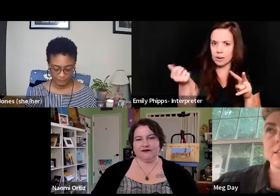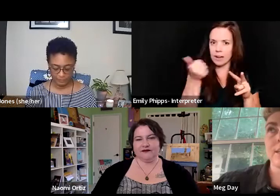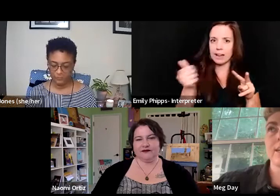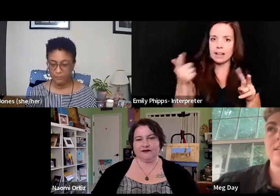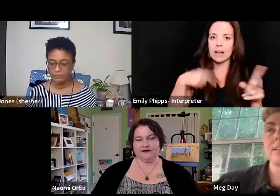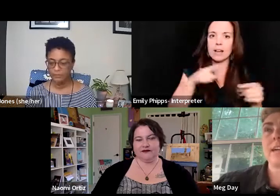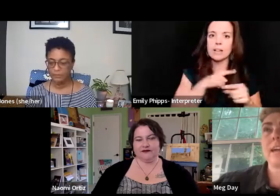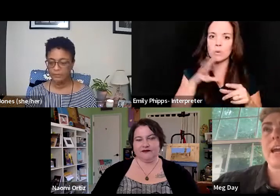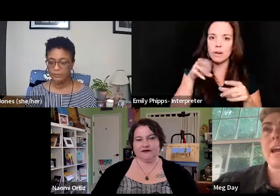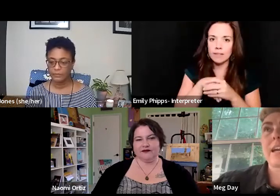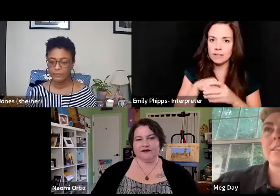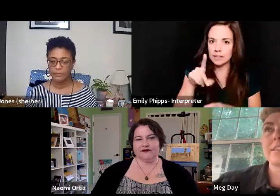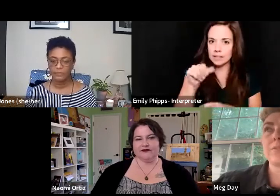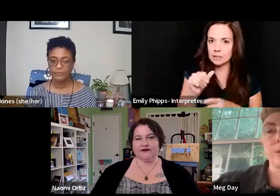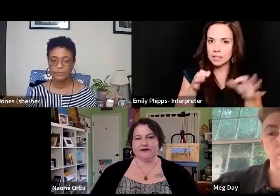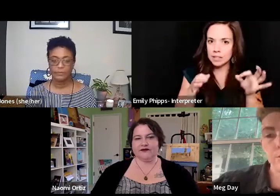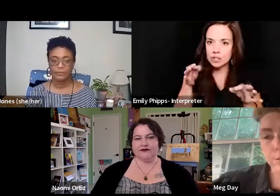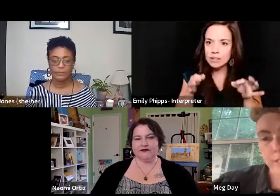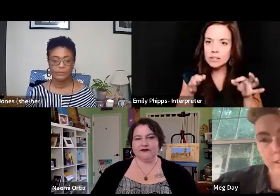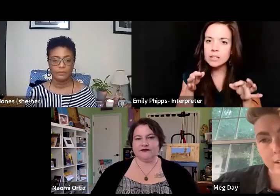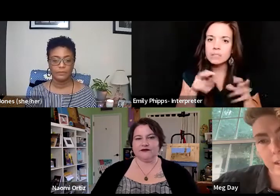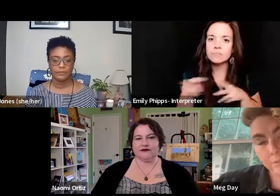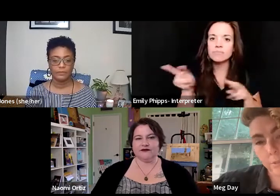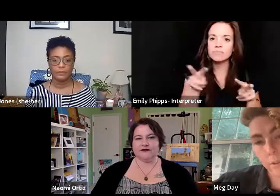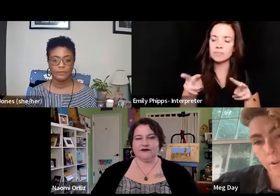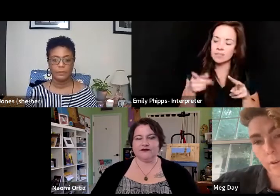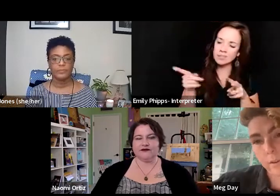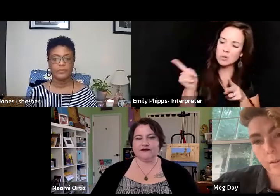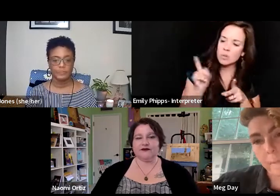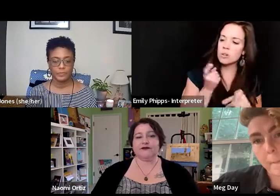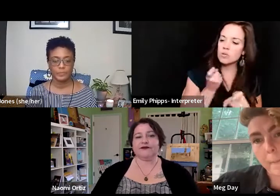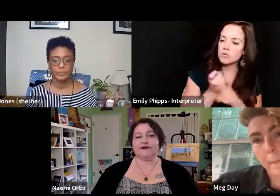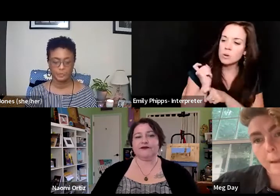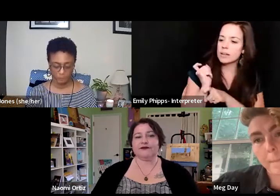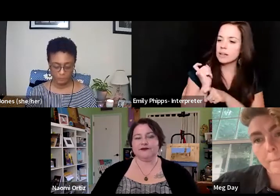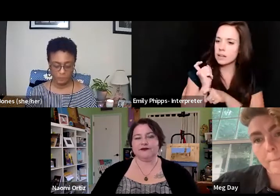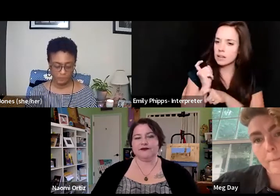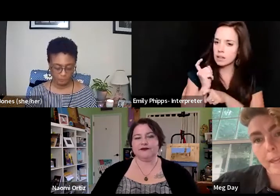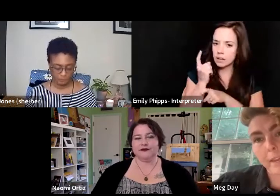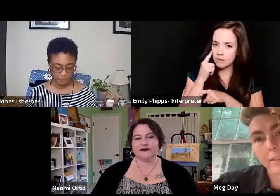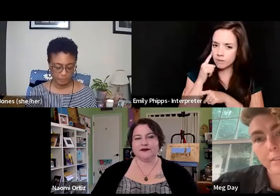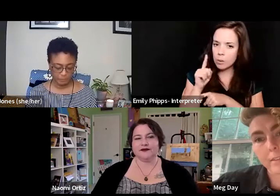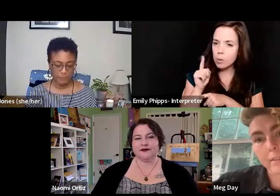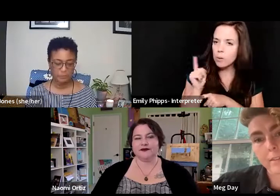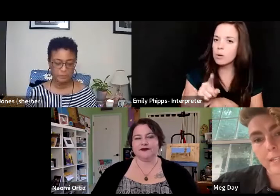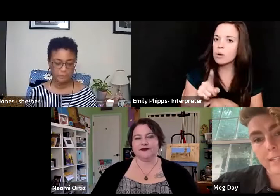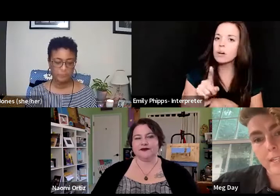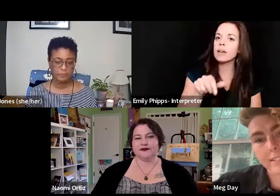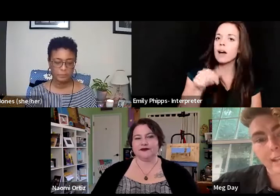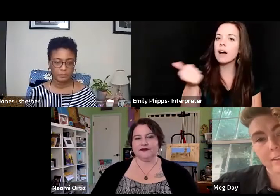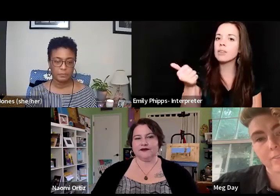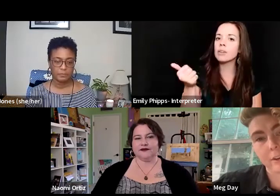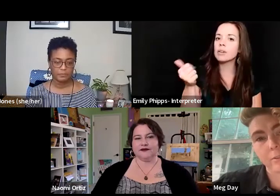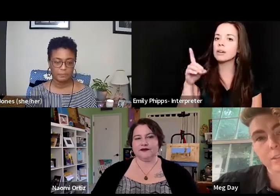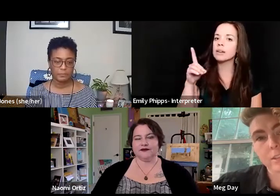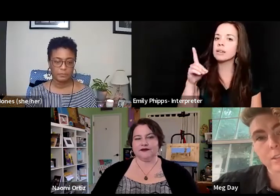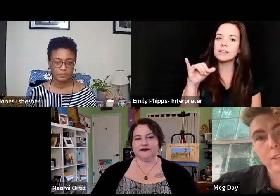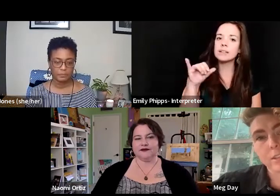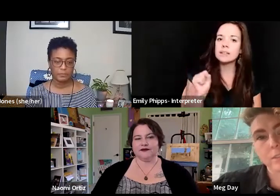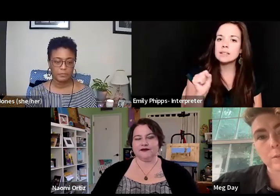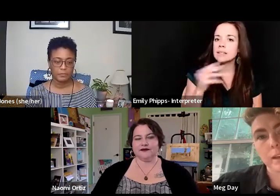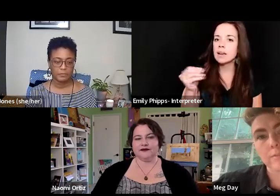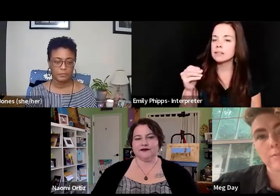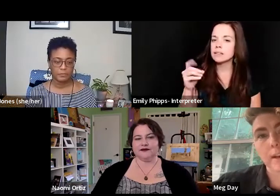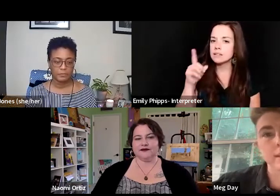justice as if we are ruining it for, um, the other dis and deaf folks